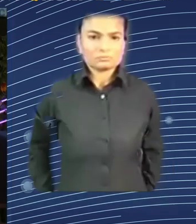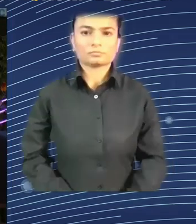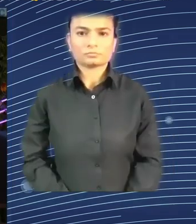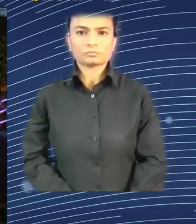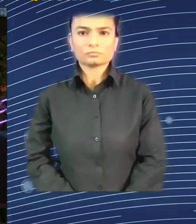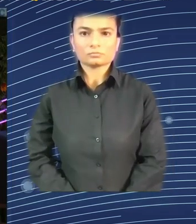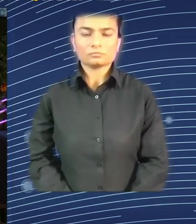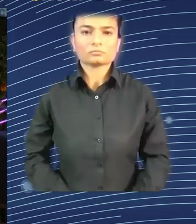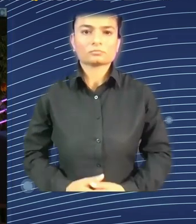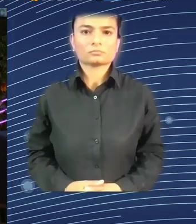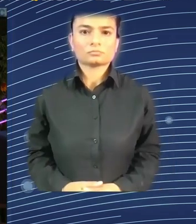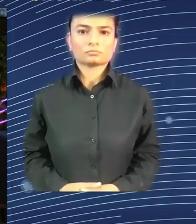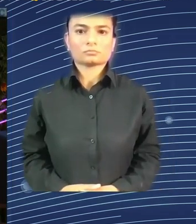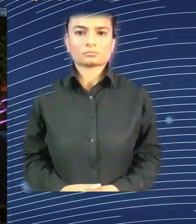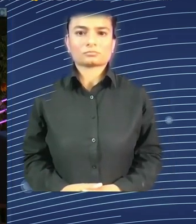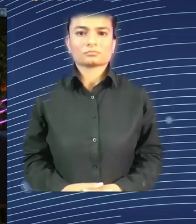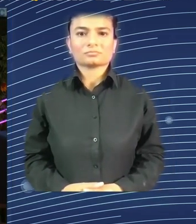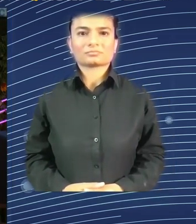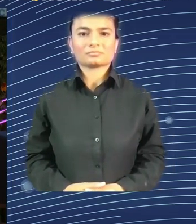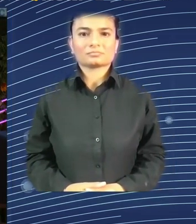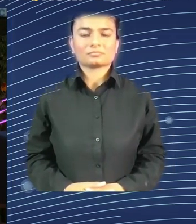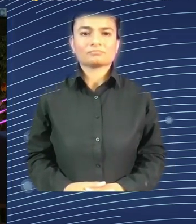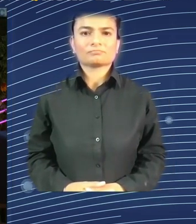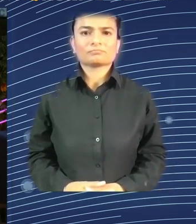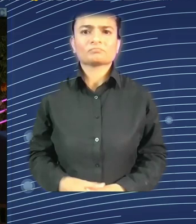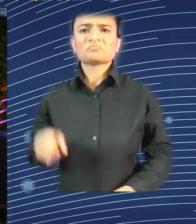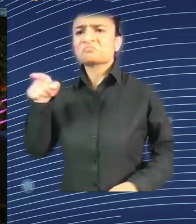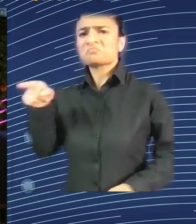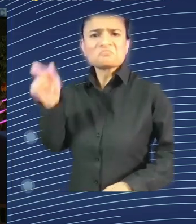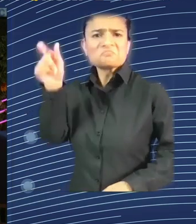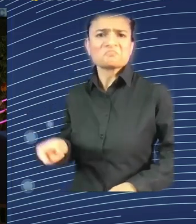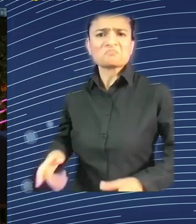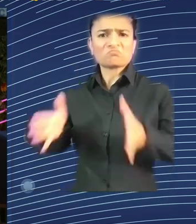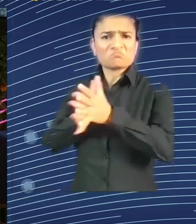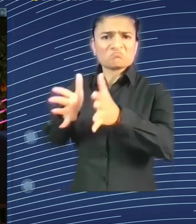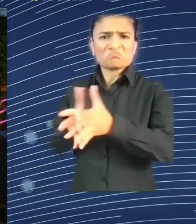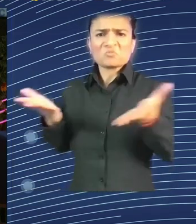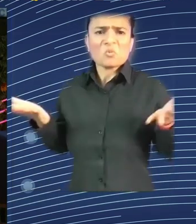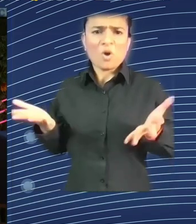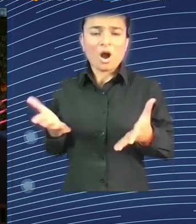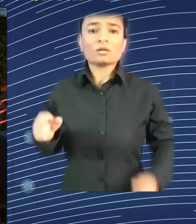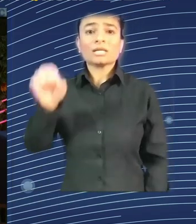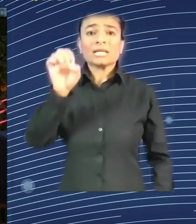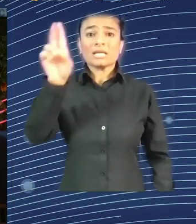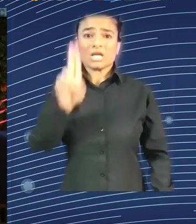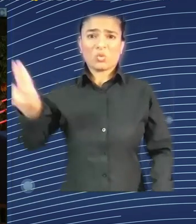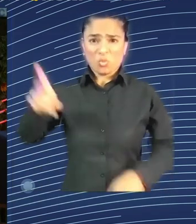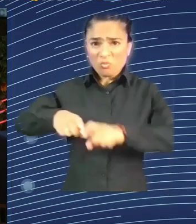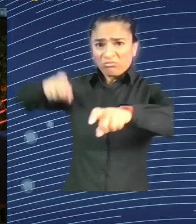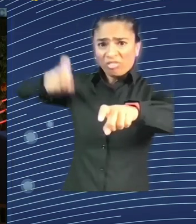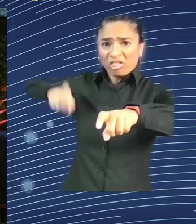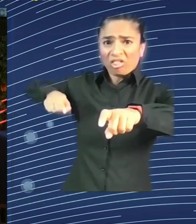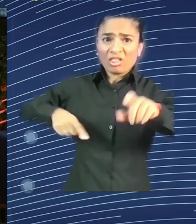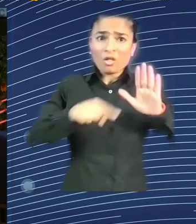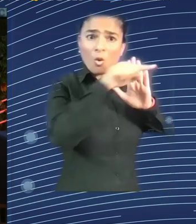and China, they're at the forefront of cutting-edge technology because they don't regulate too much. Because, of course, we do want to be at the